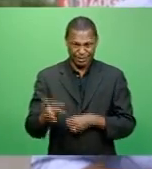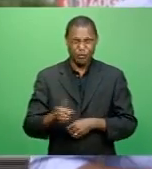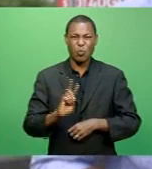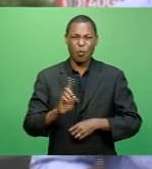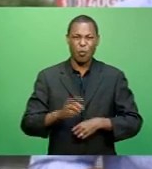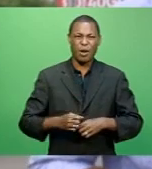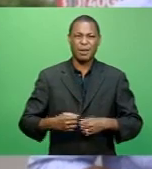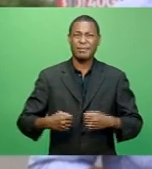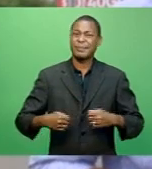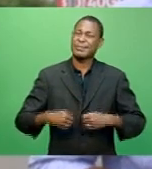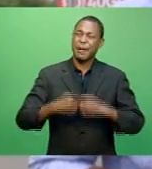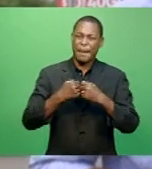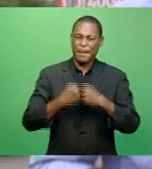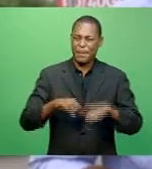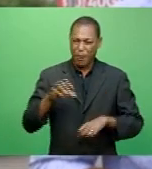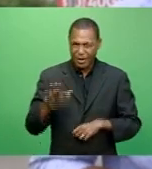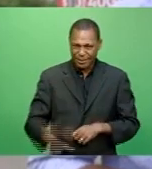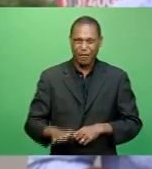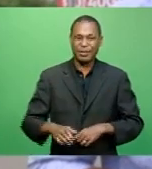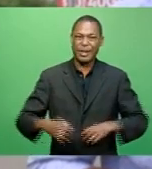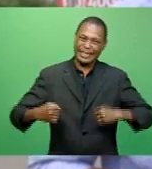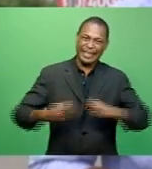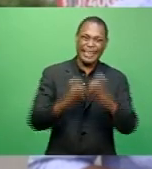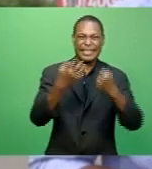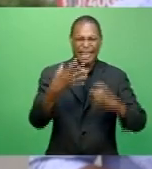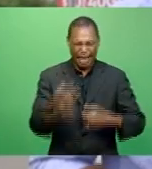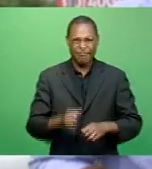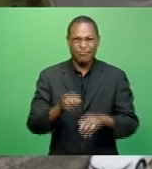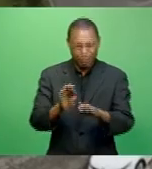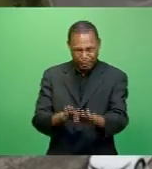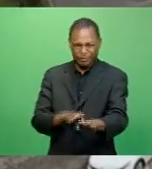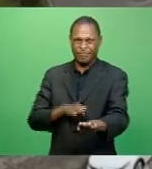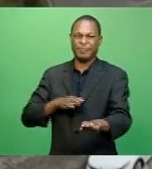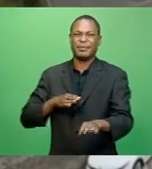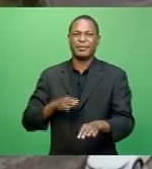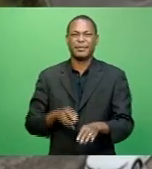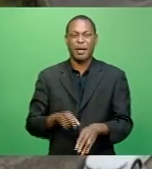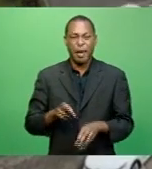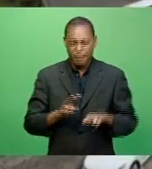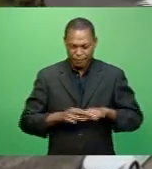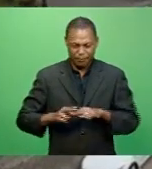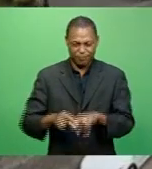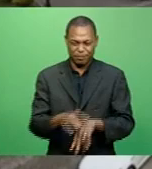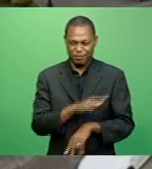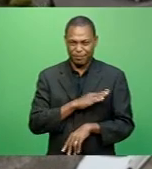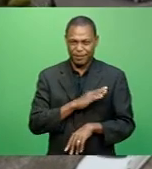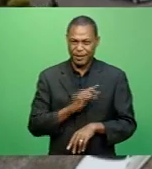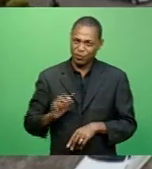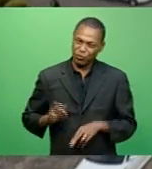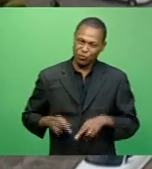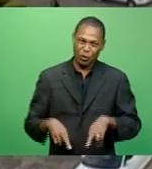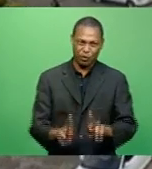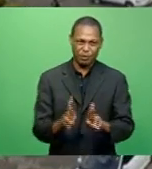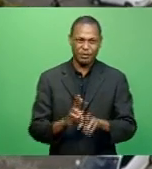accidents are one of the major reasons causing traffic in Fiji's busiest highway. And sometimes,